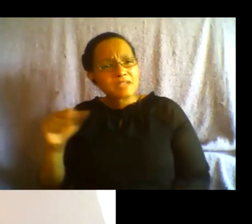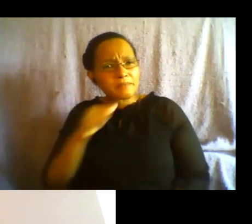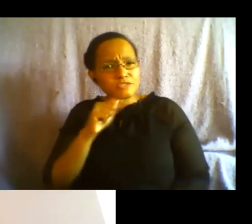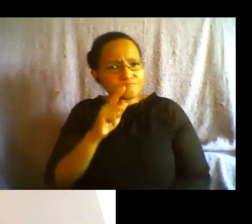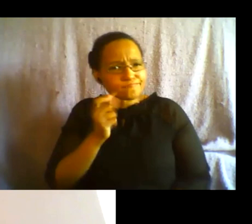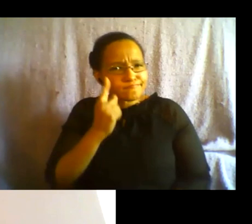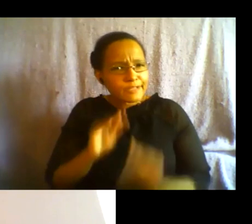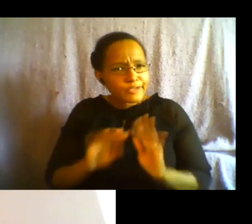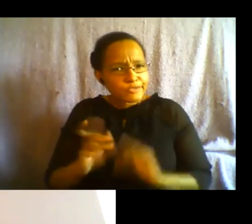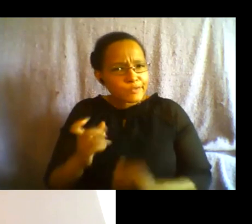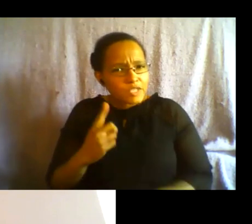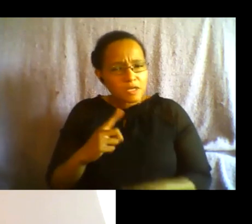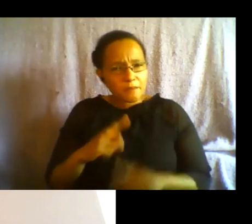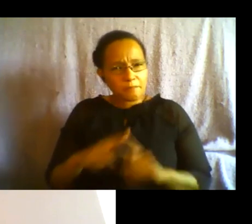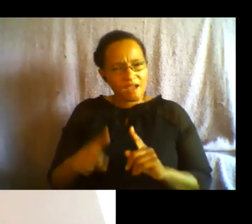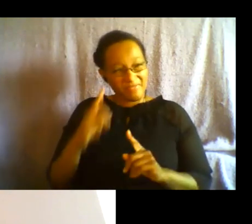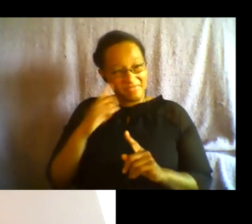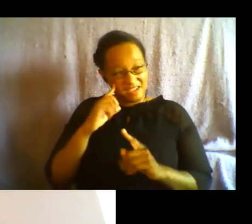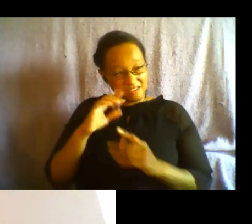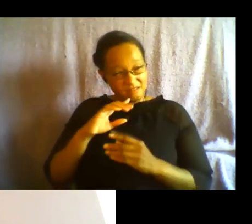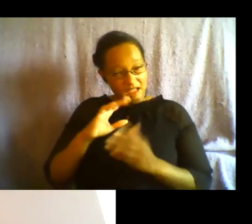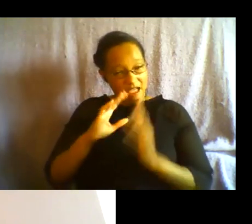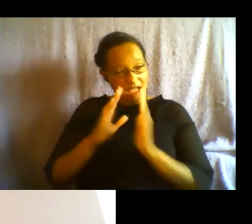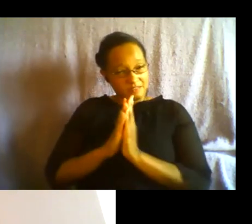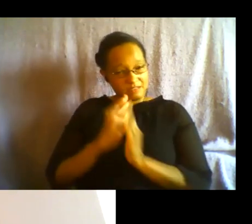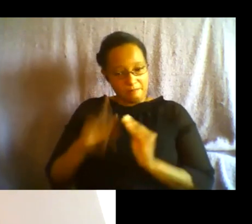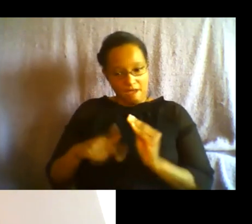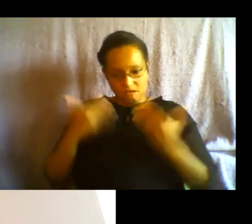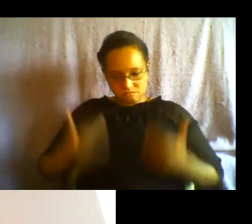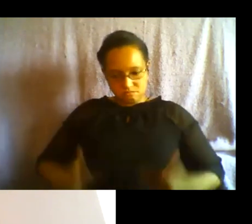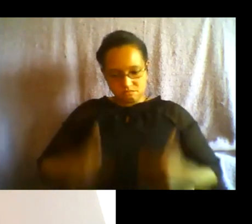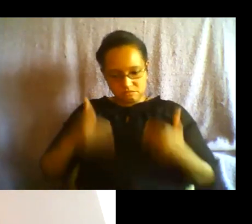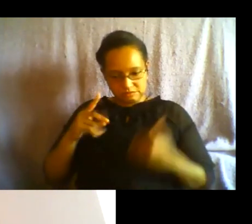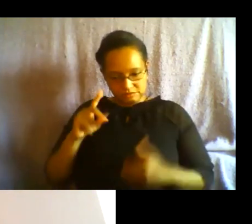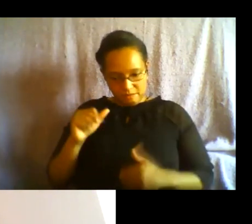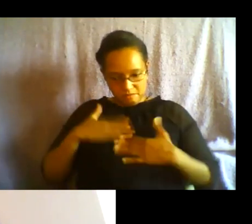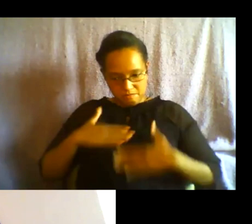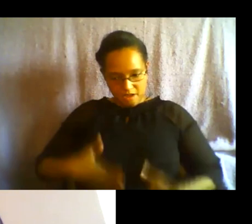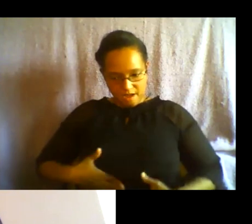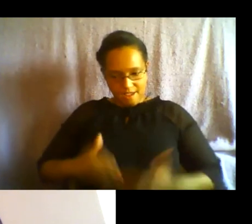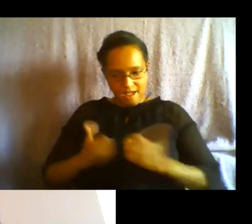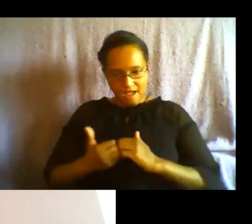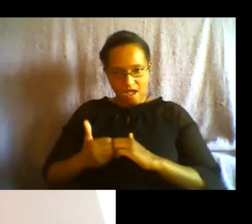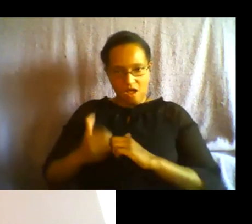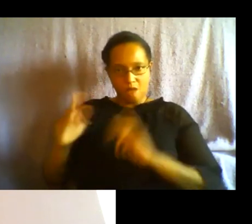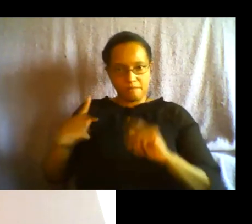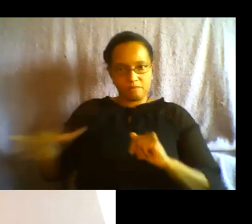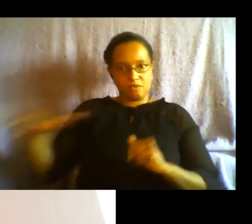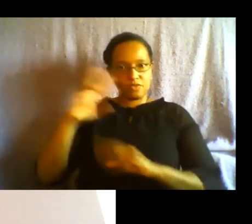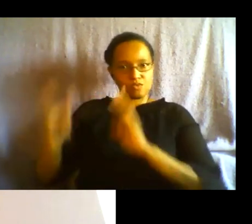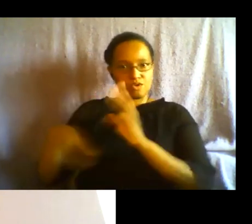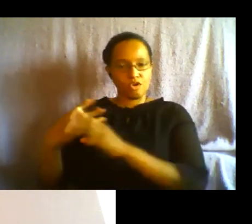this disabled body and how people in the world might treat you or how people perceive you and i say you know